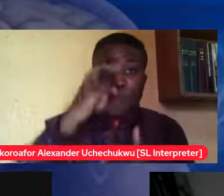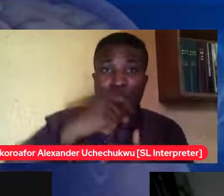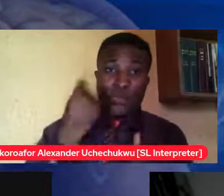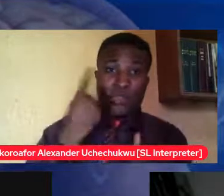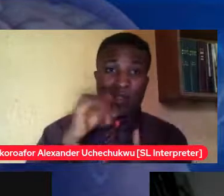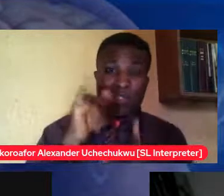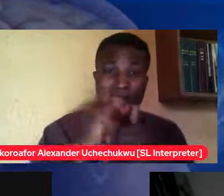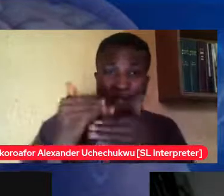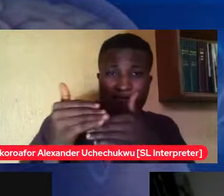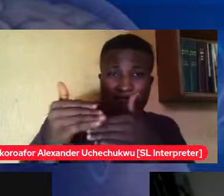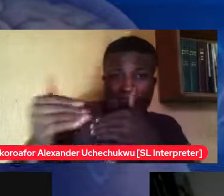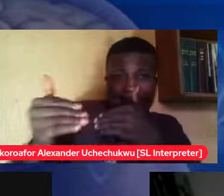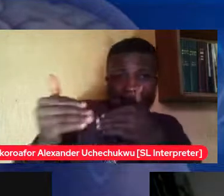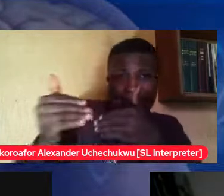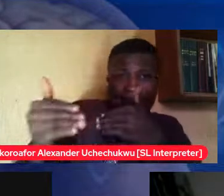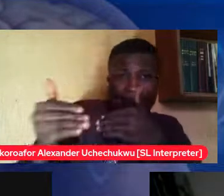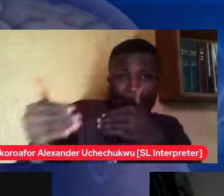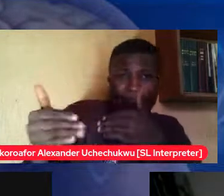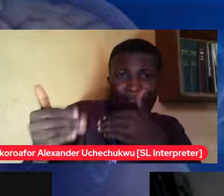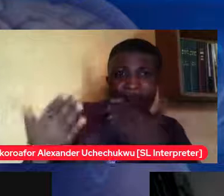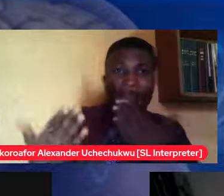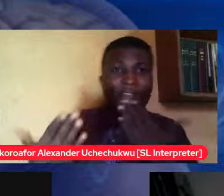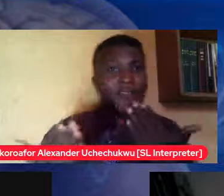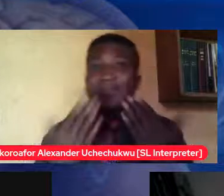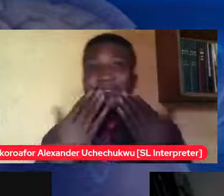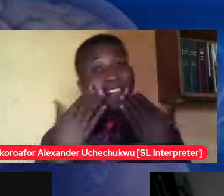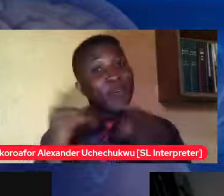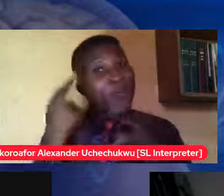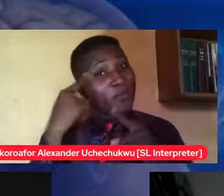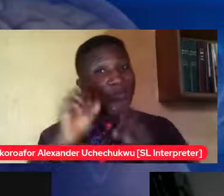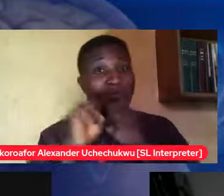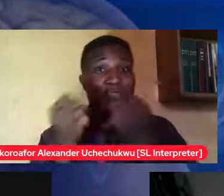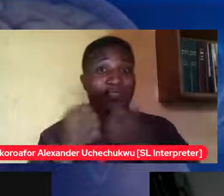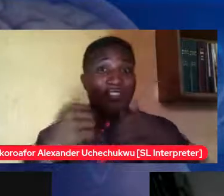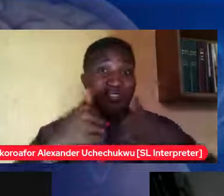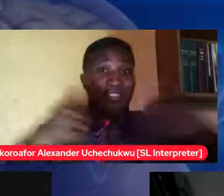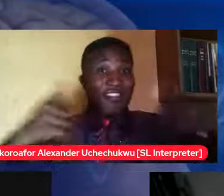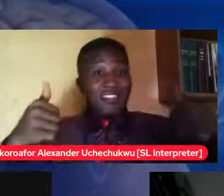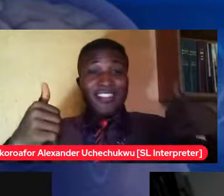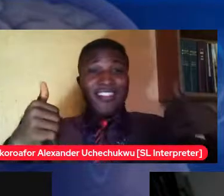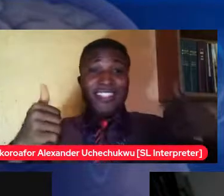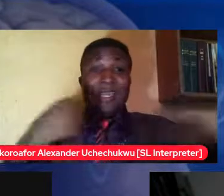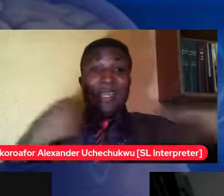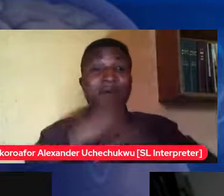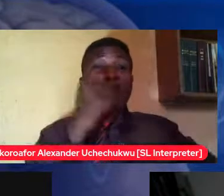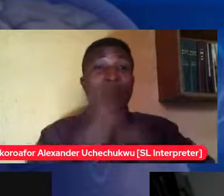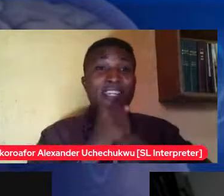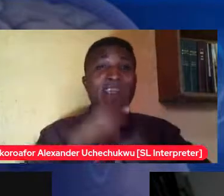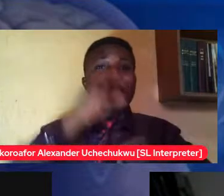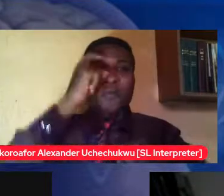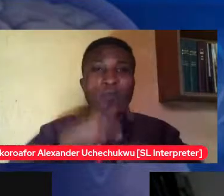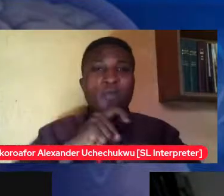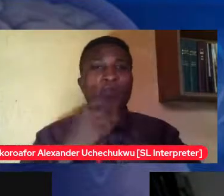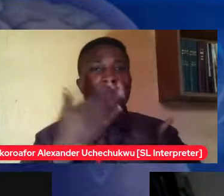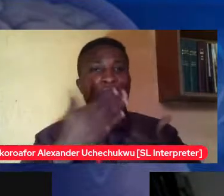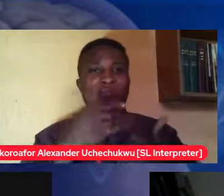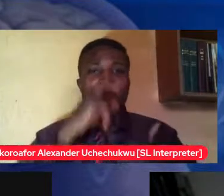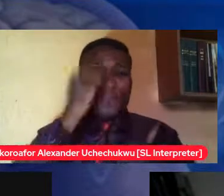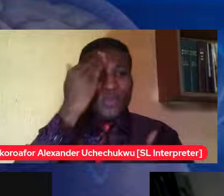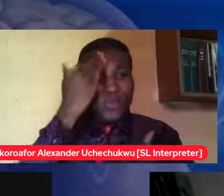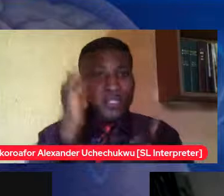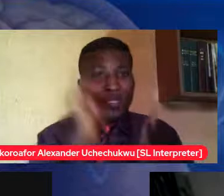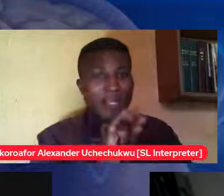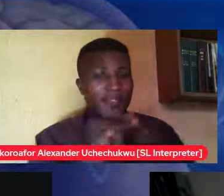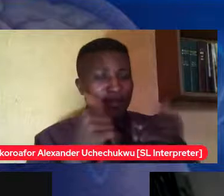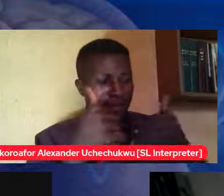distancing now so it even makes it more that you have to you know definitely keep some distance between respect their privacy and all of those things